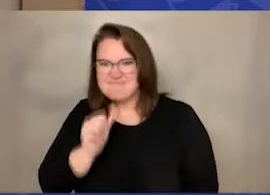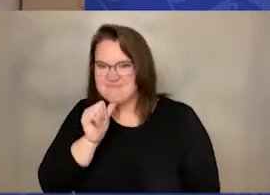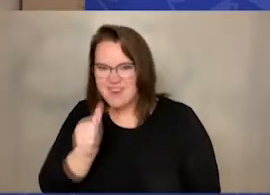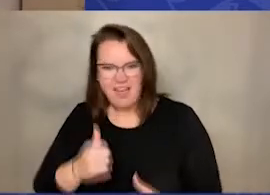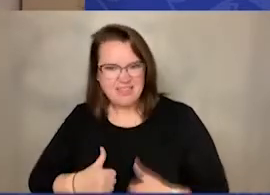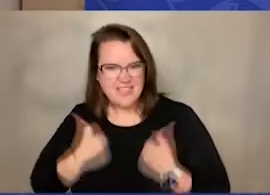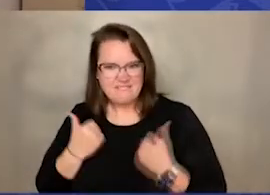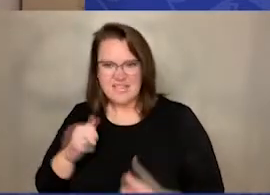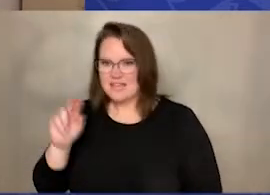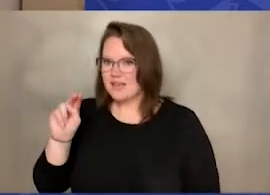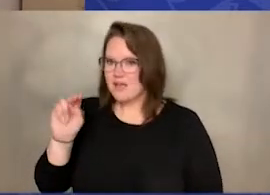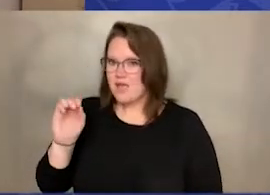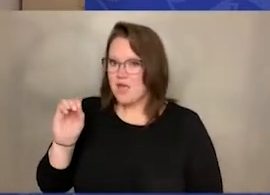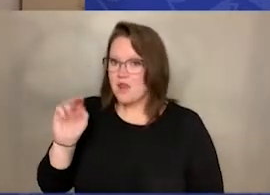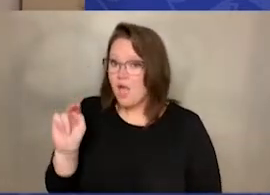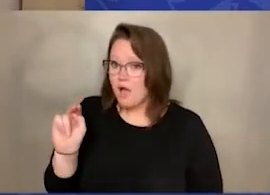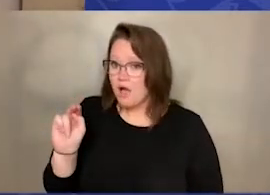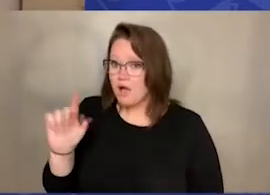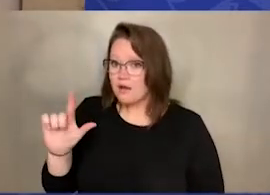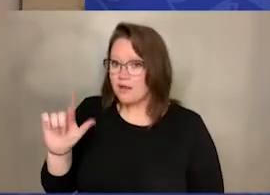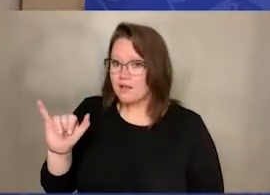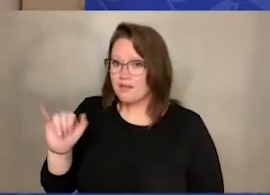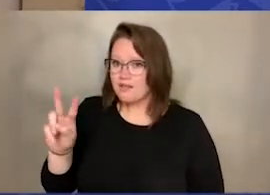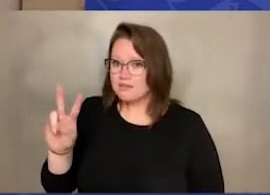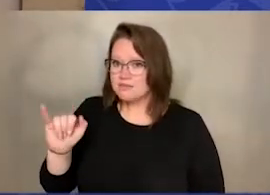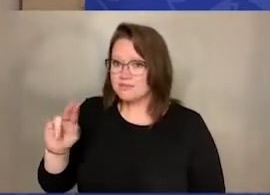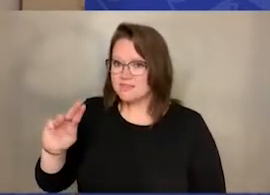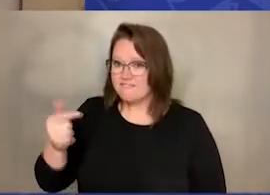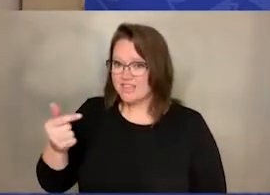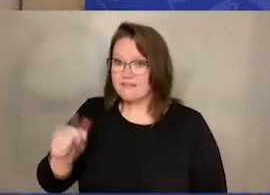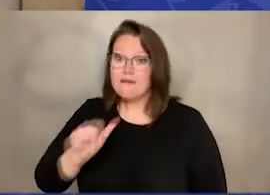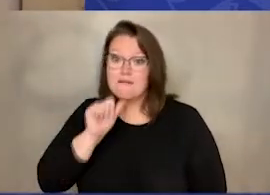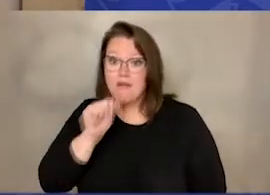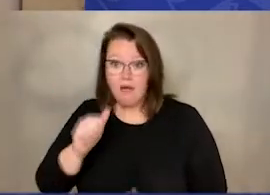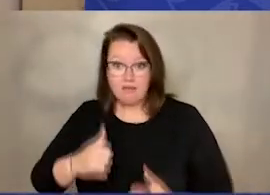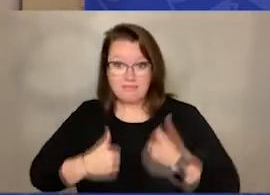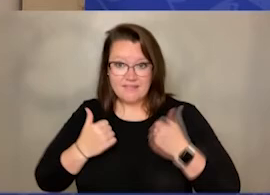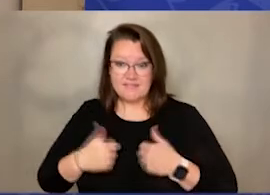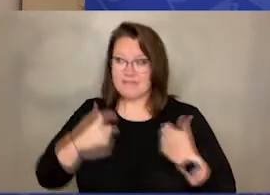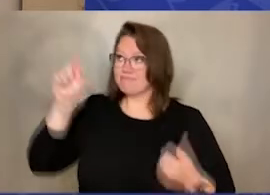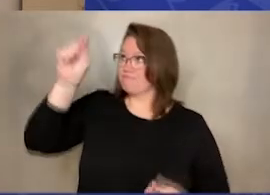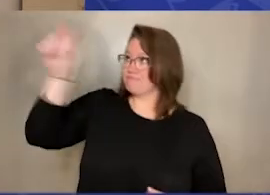So we're going to put non-living on this side under stuffed guinea pig.